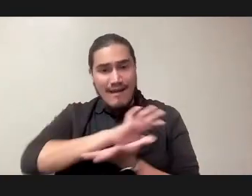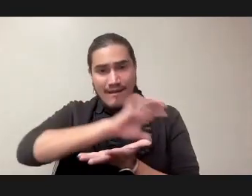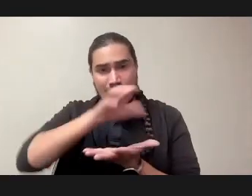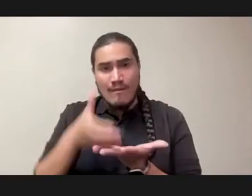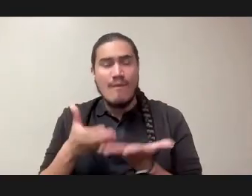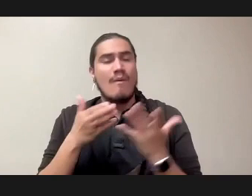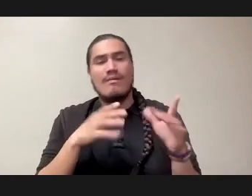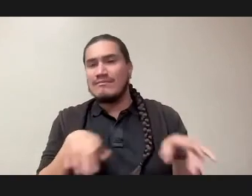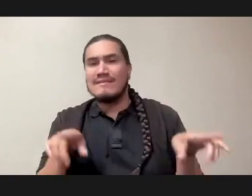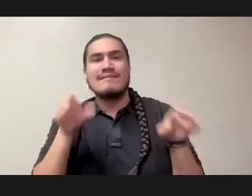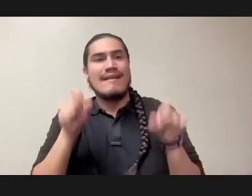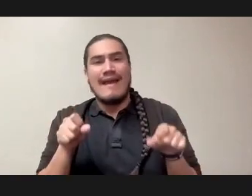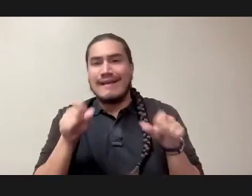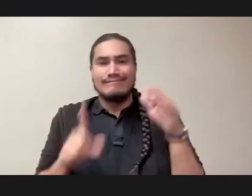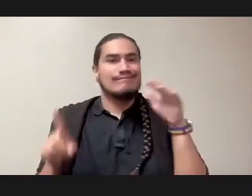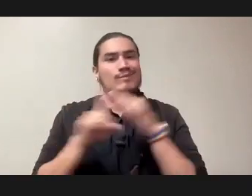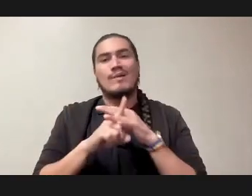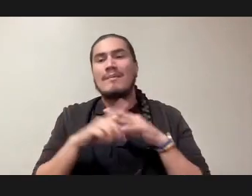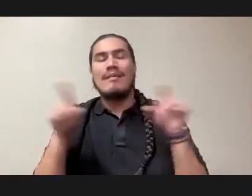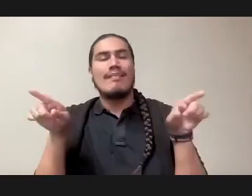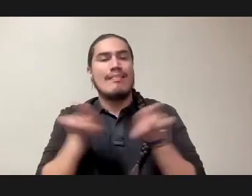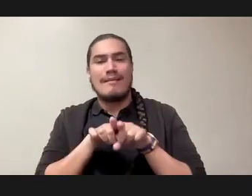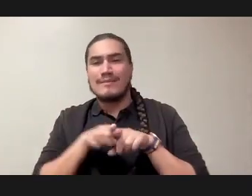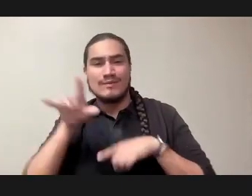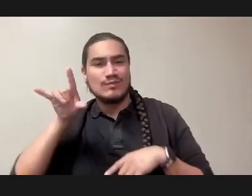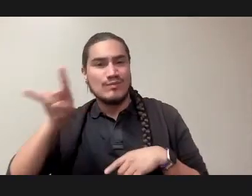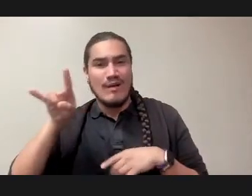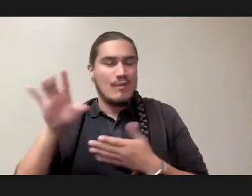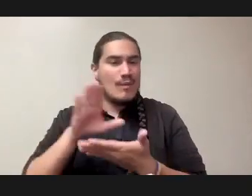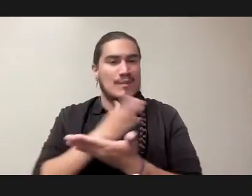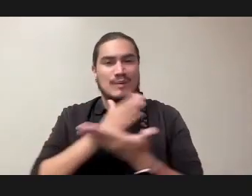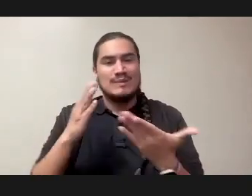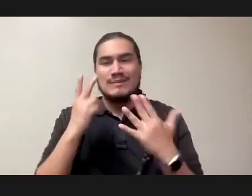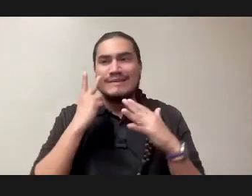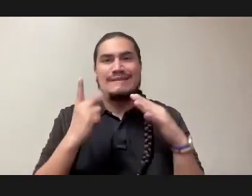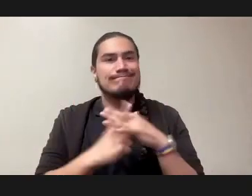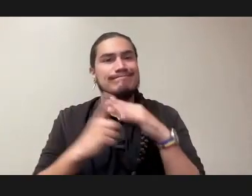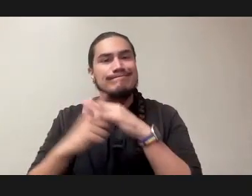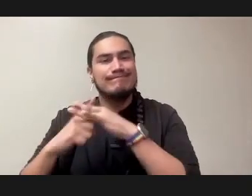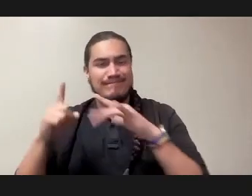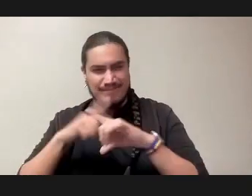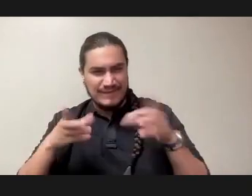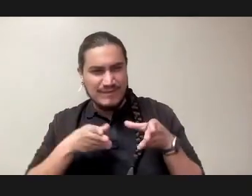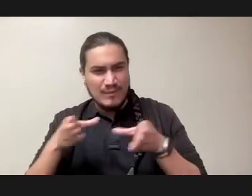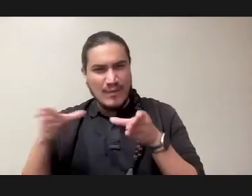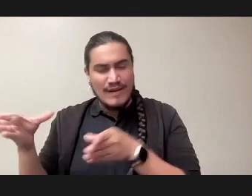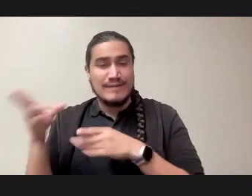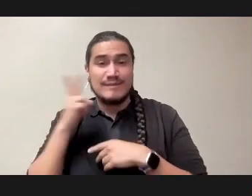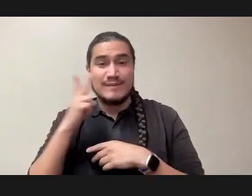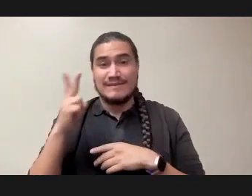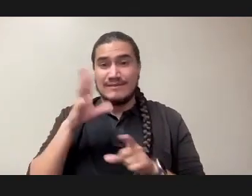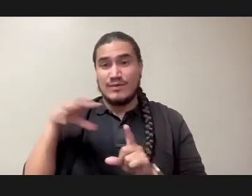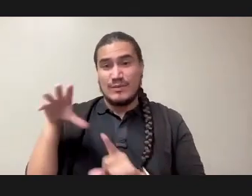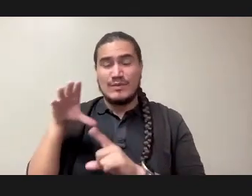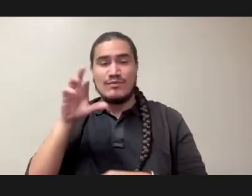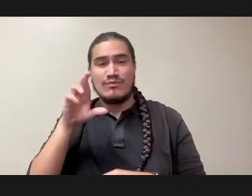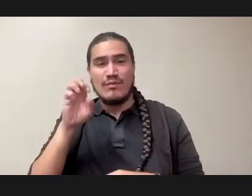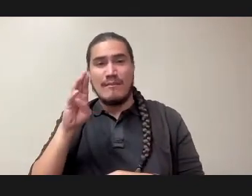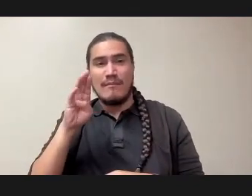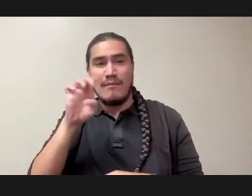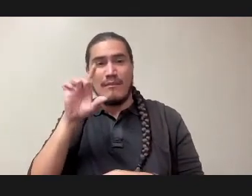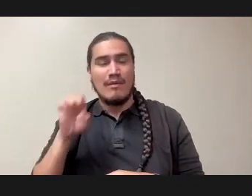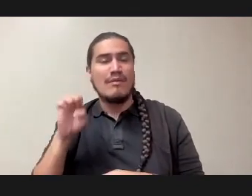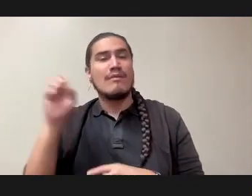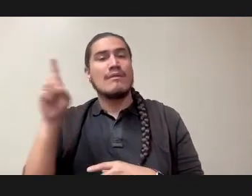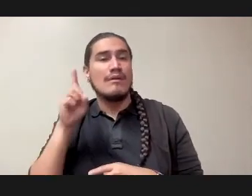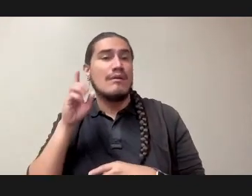roll. Oh, it's to First Nations cultures as seen in Catherine Bainbridge's documentary, Rumble, The Indians Who Rock the World, which if